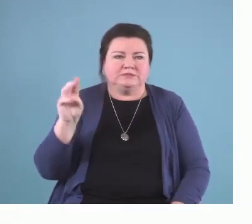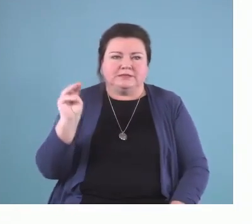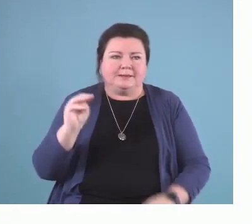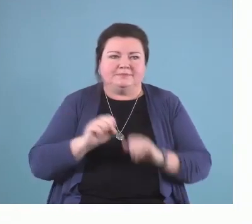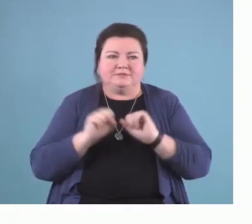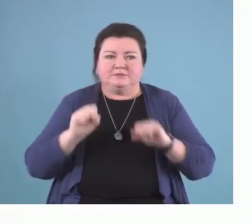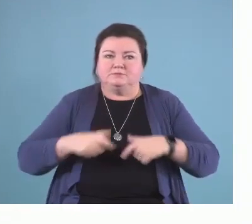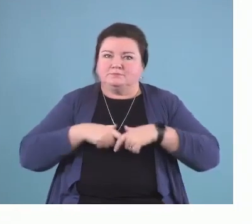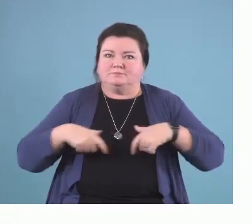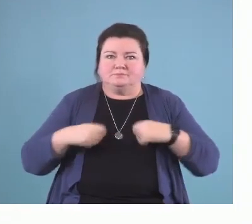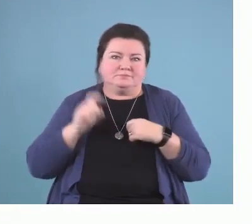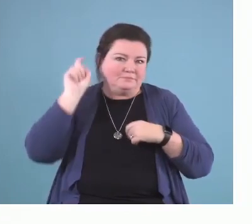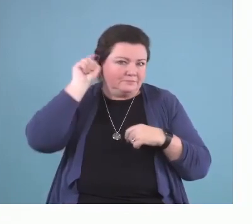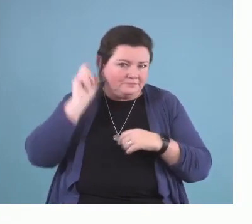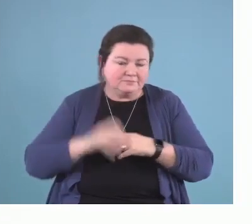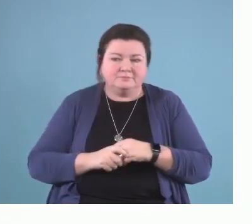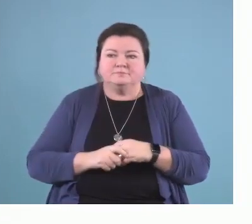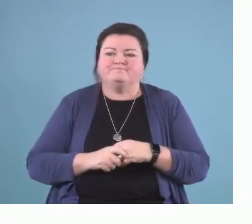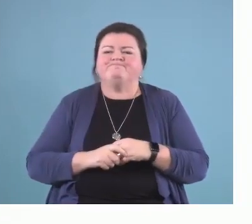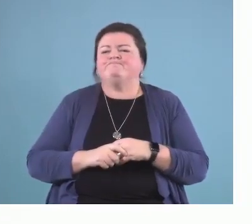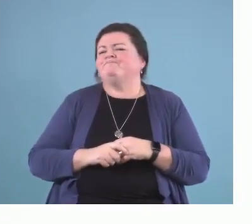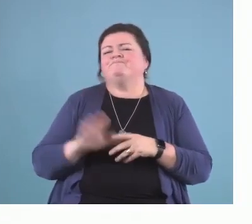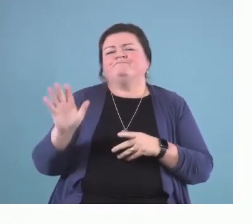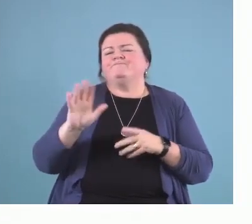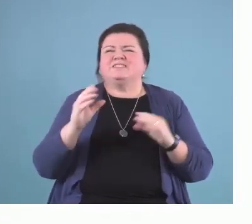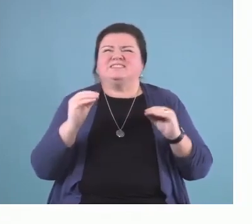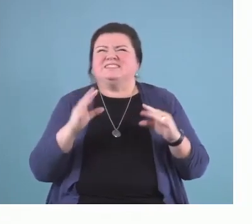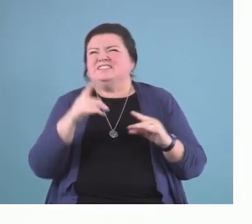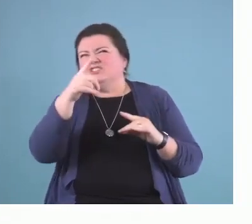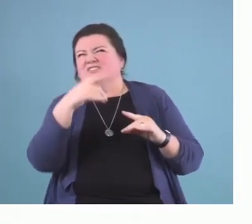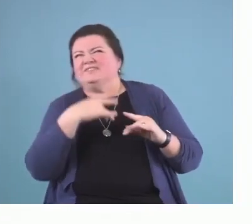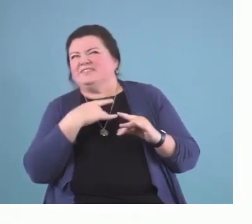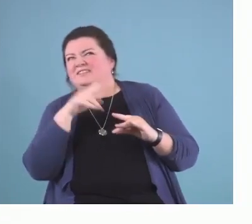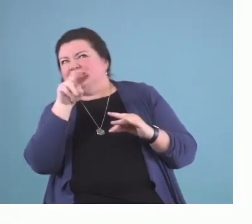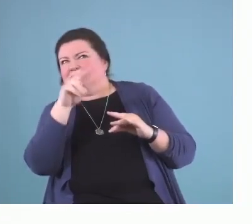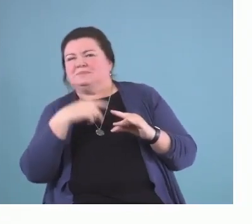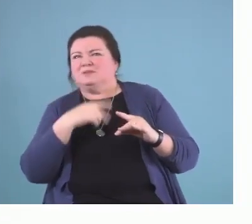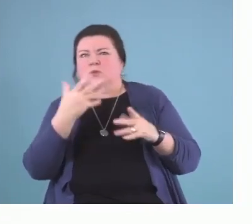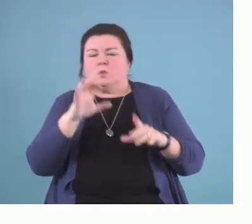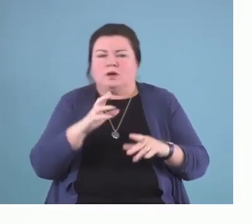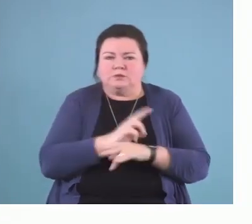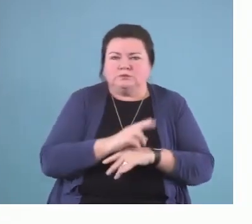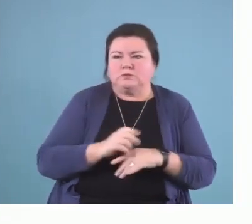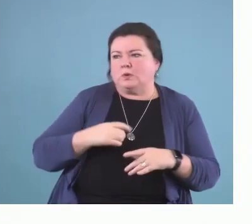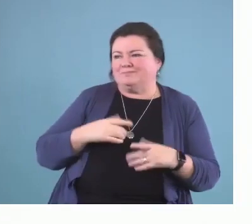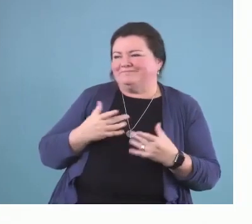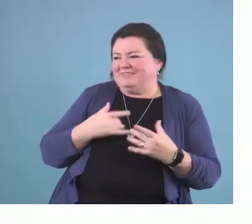They feel unsure that the teacher wants to wear the mic. They don't feel comfortable explaining it to their friends.